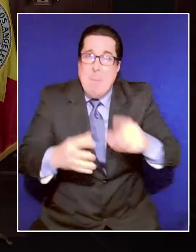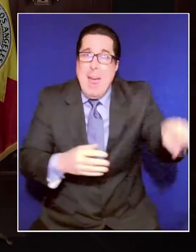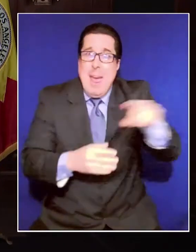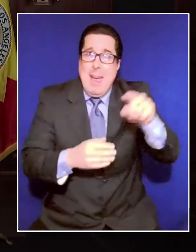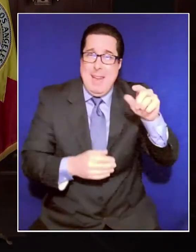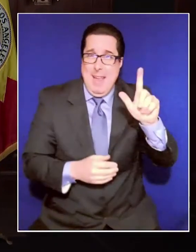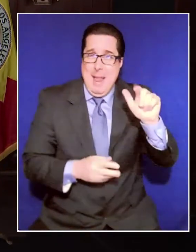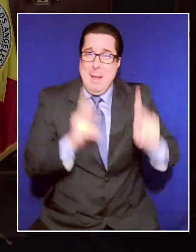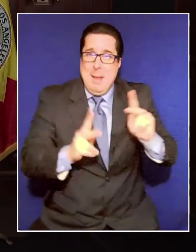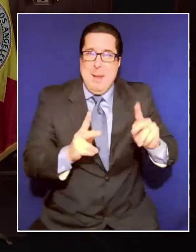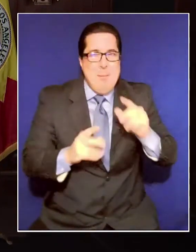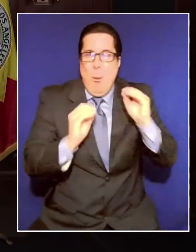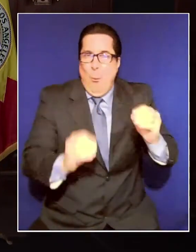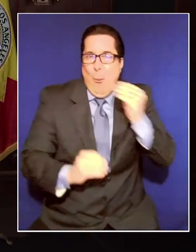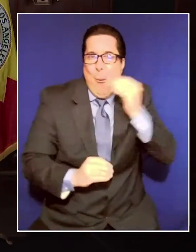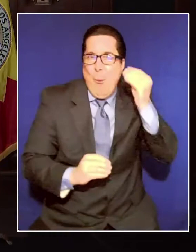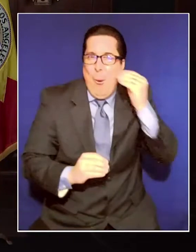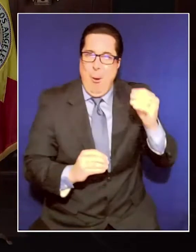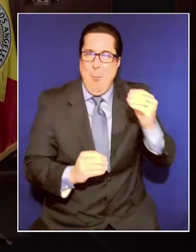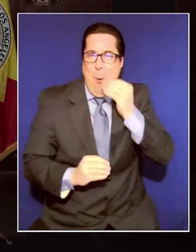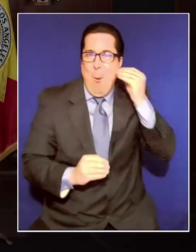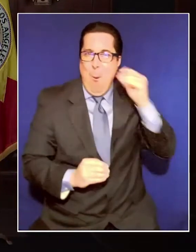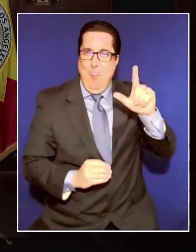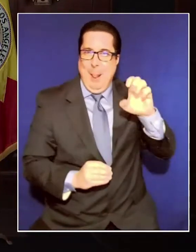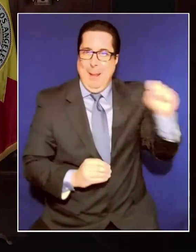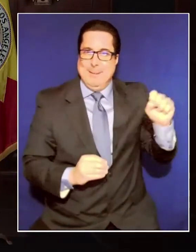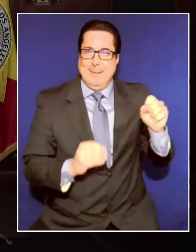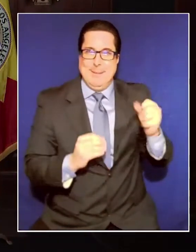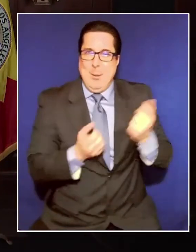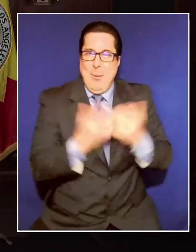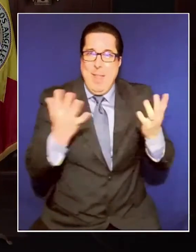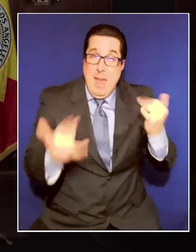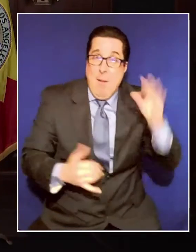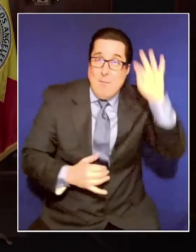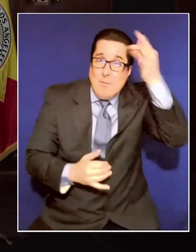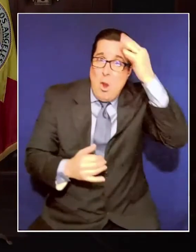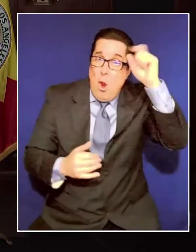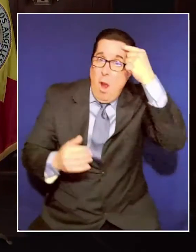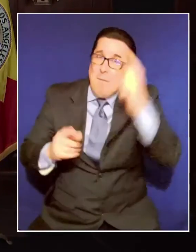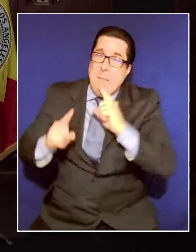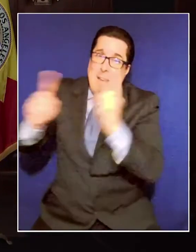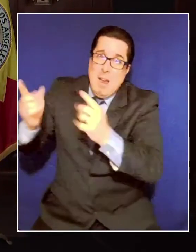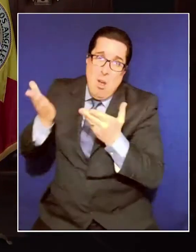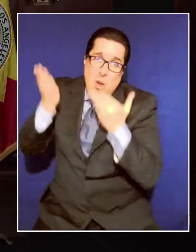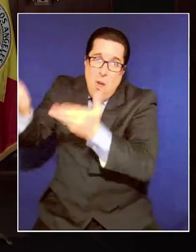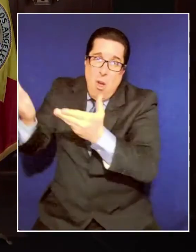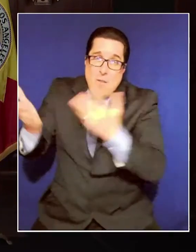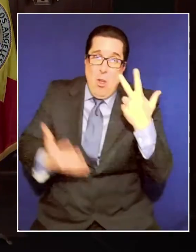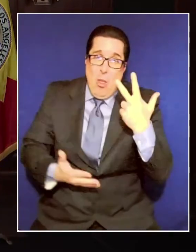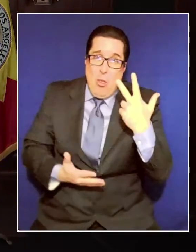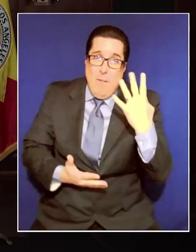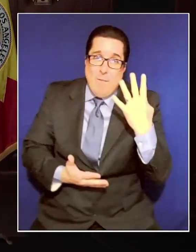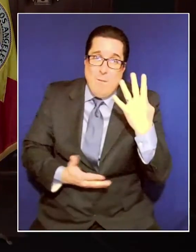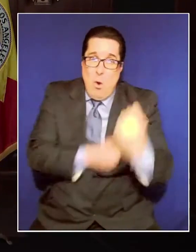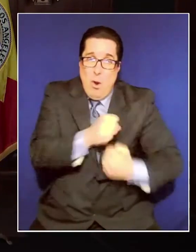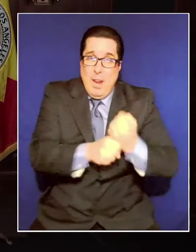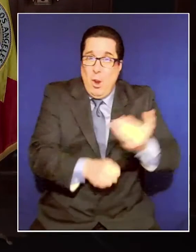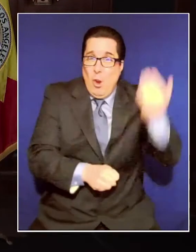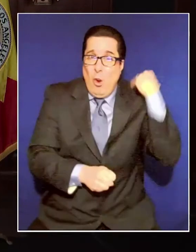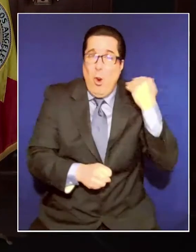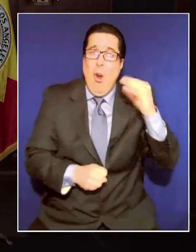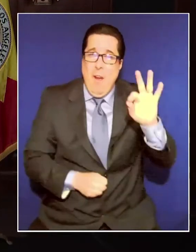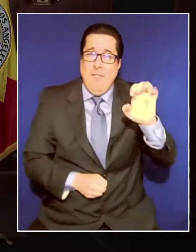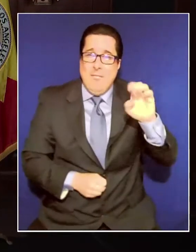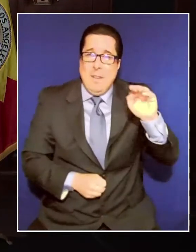Last month we learned that the federal government finally answered a call I gave three or four years ago for a FEMA-level response